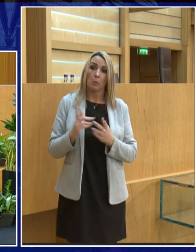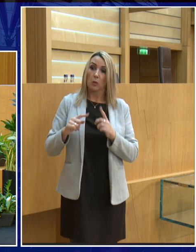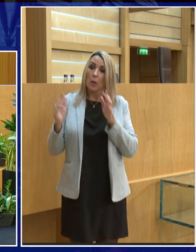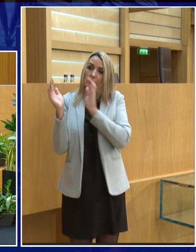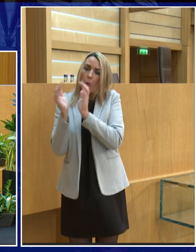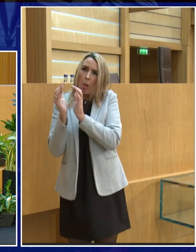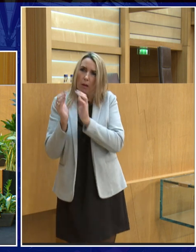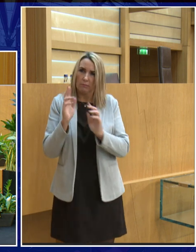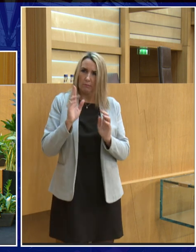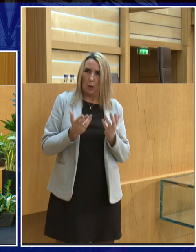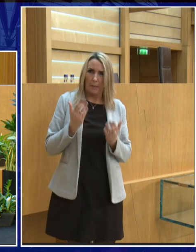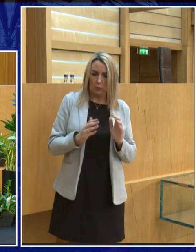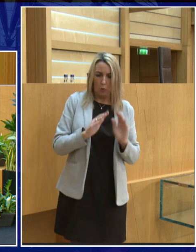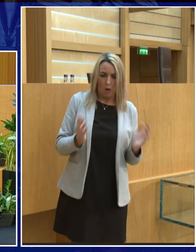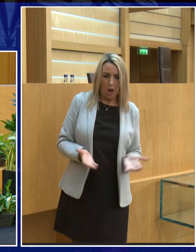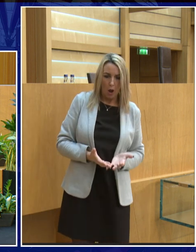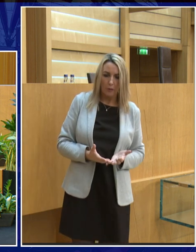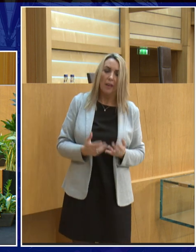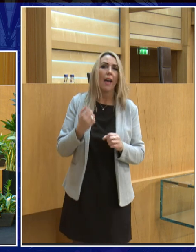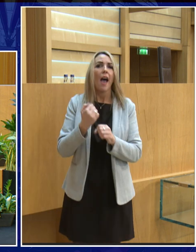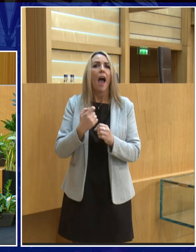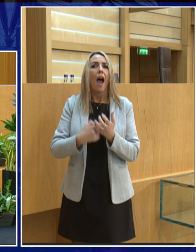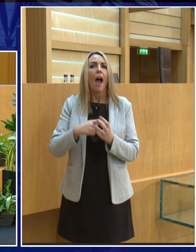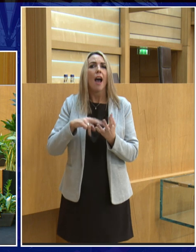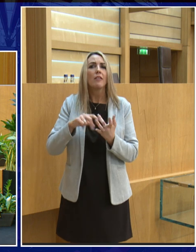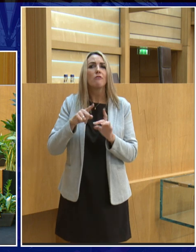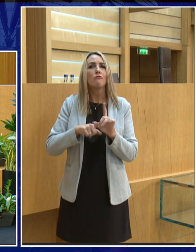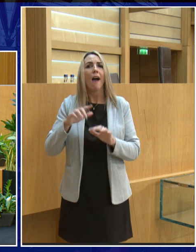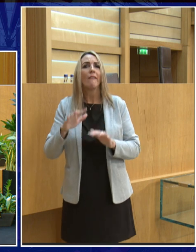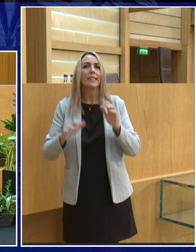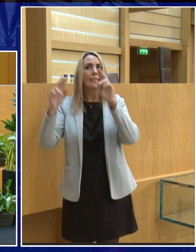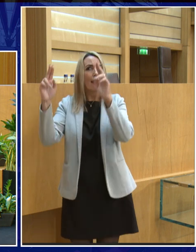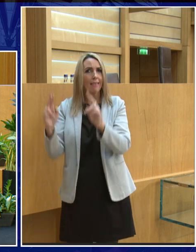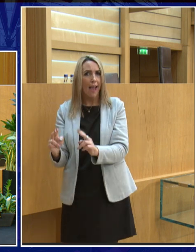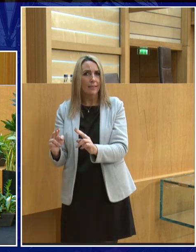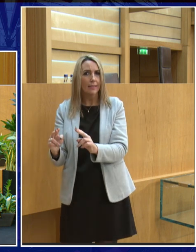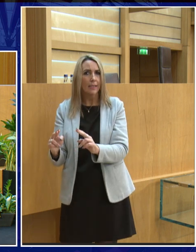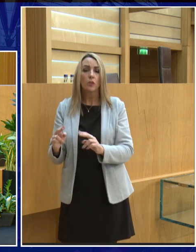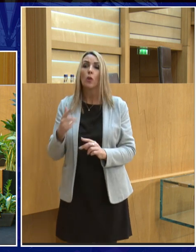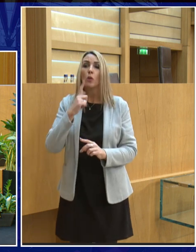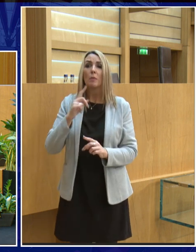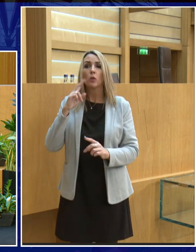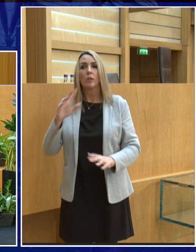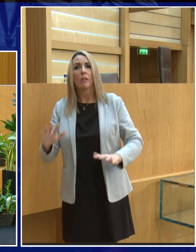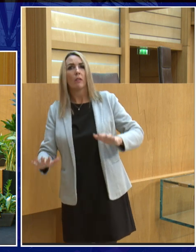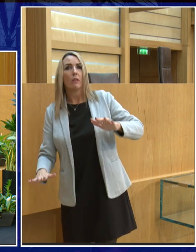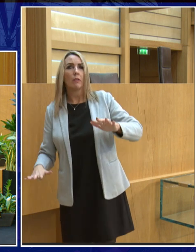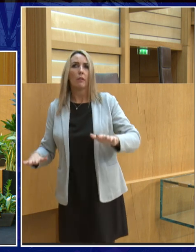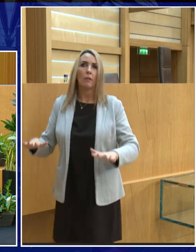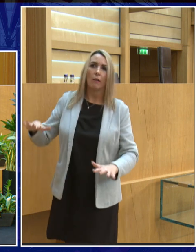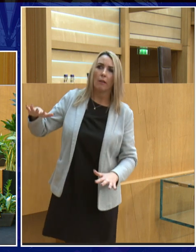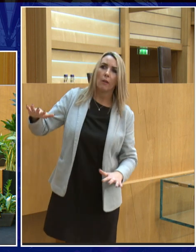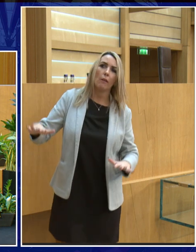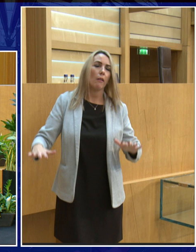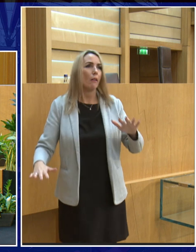smaller it has less gravity so I don't know if you've ever seen pictures of people walking on the moon but you know they sort of go whoa